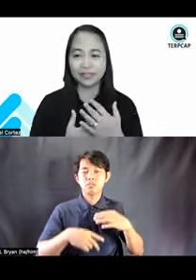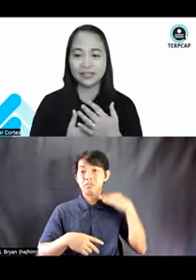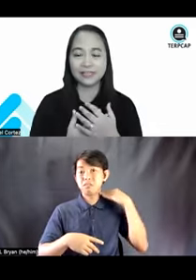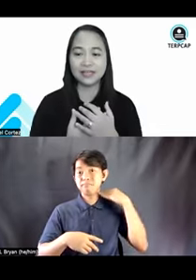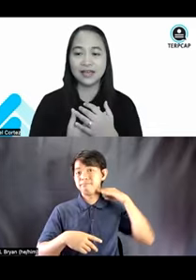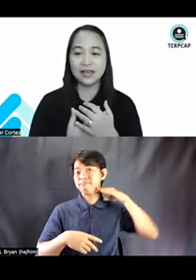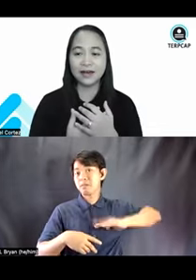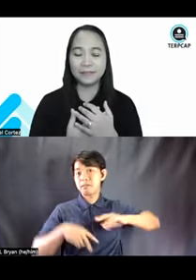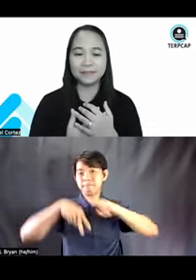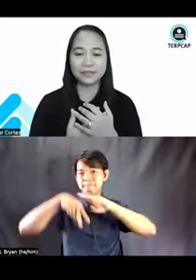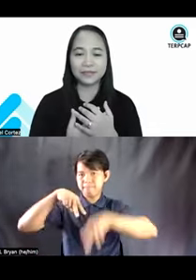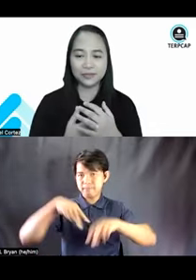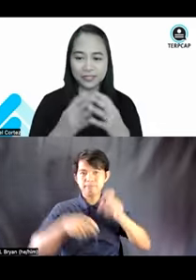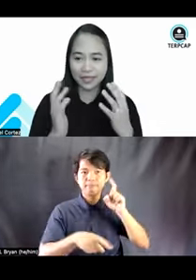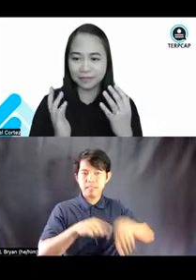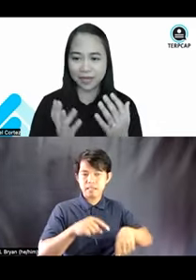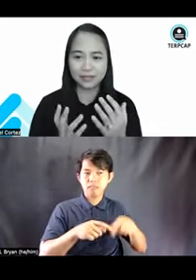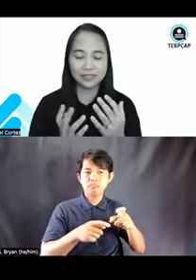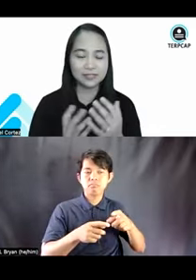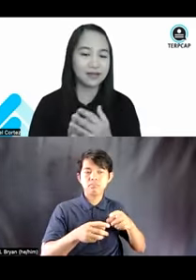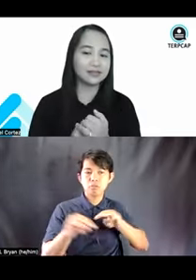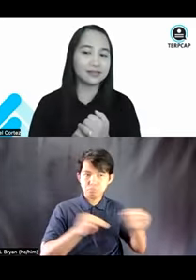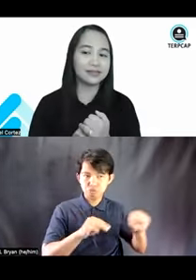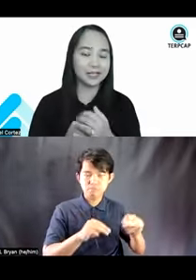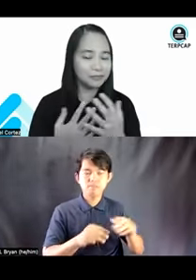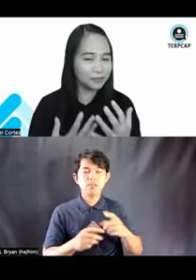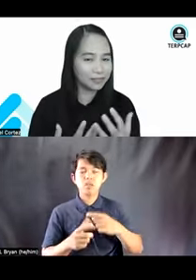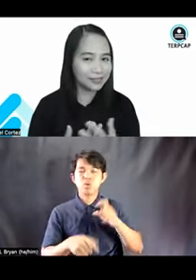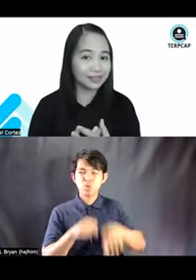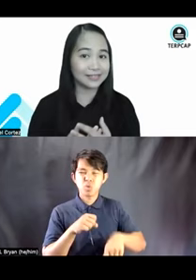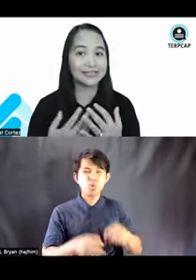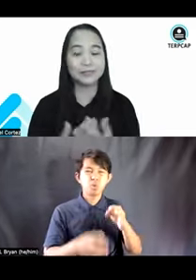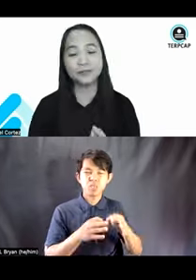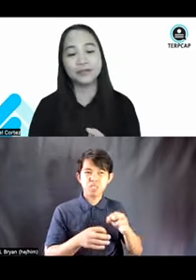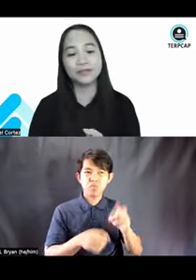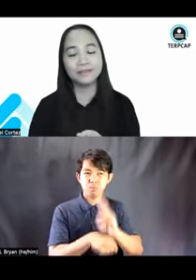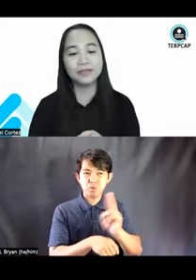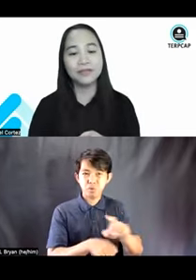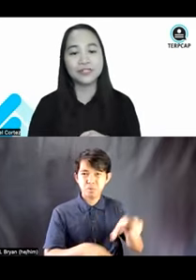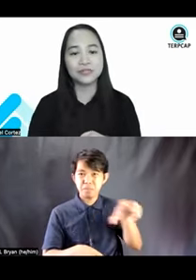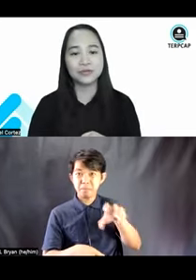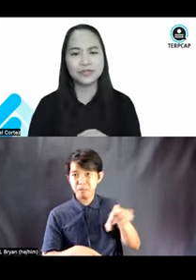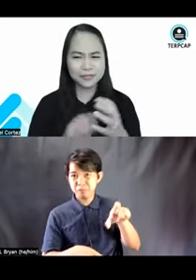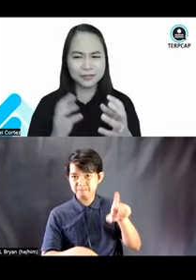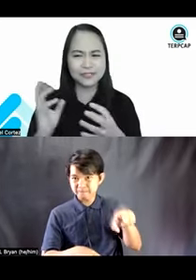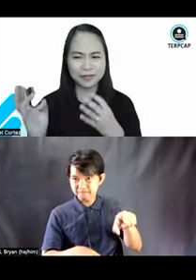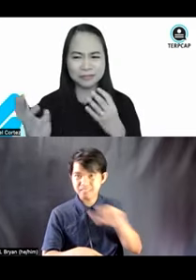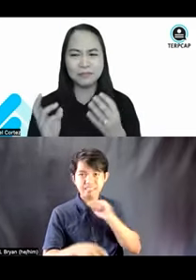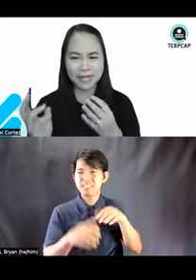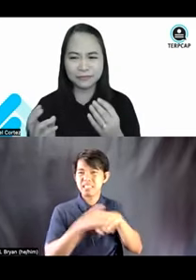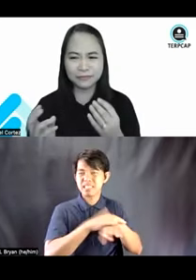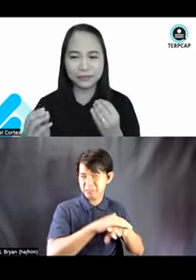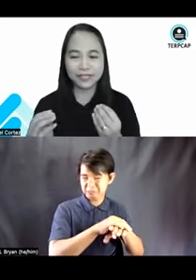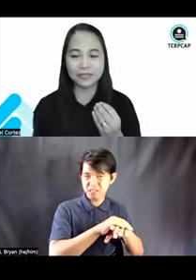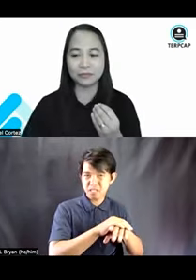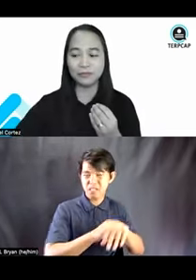their bodies using a mouse is not helpful, not accessible for them. So, these are, you know, some